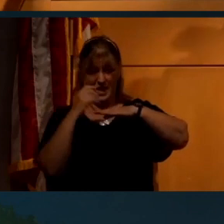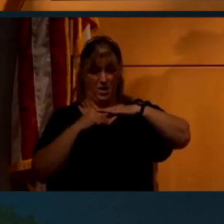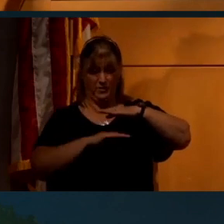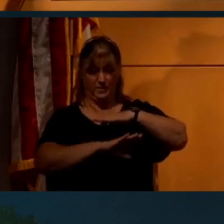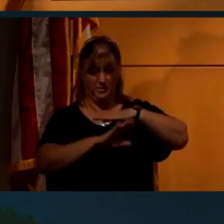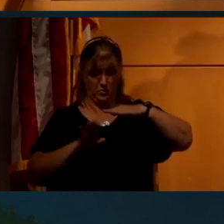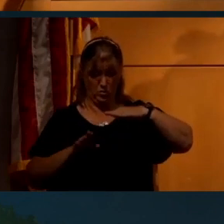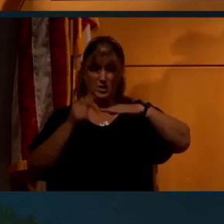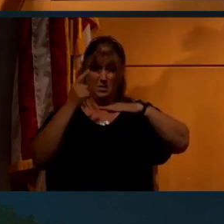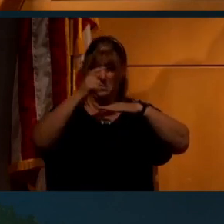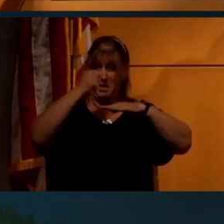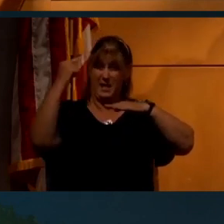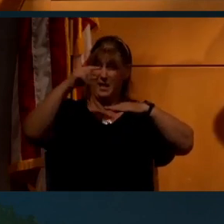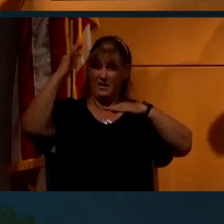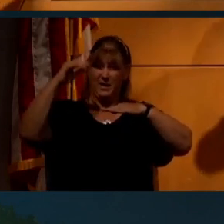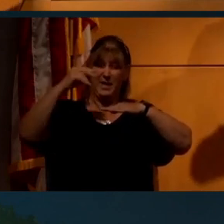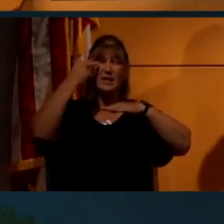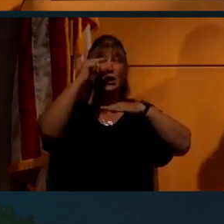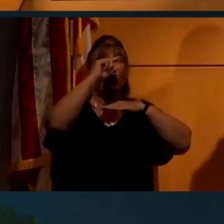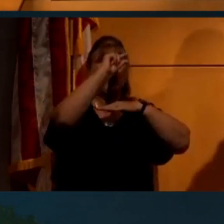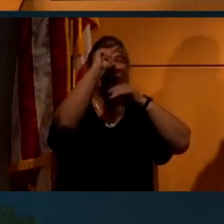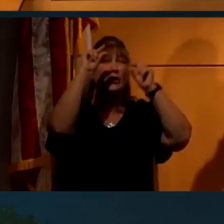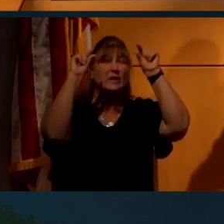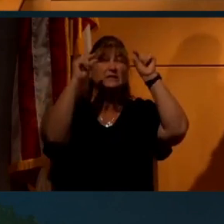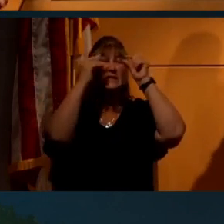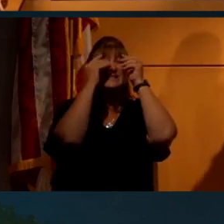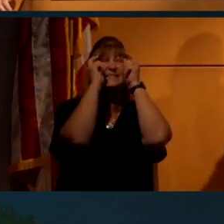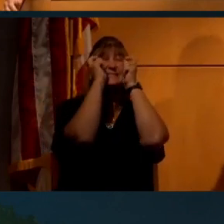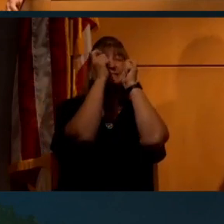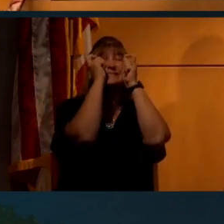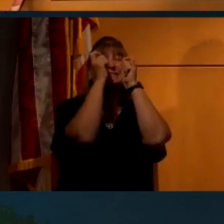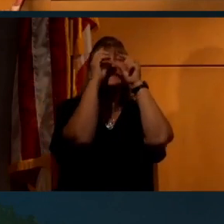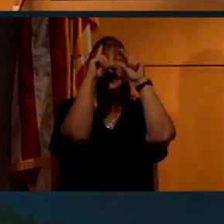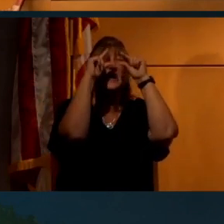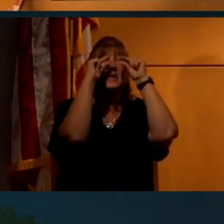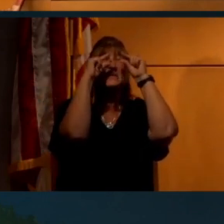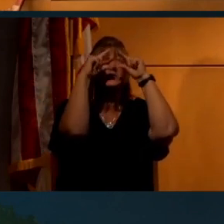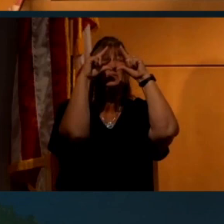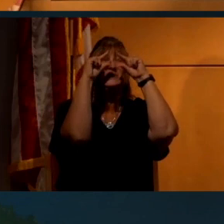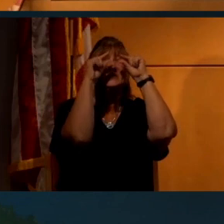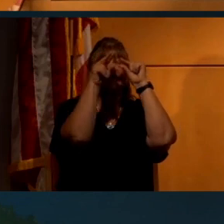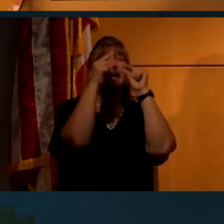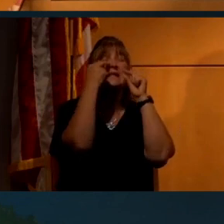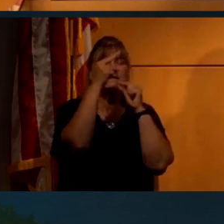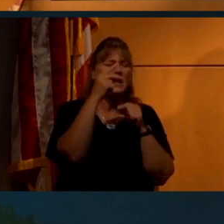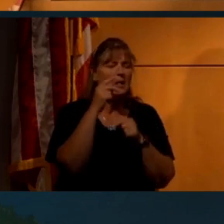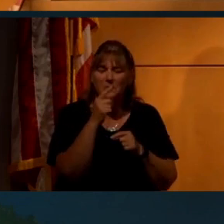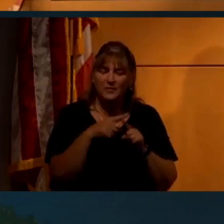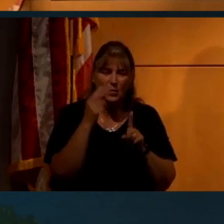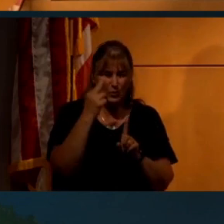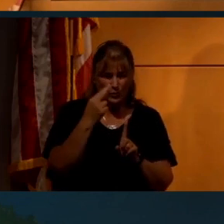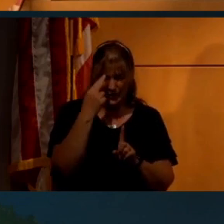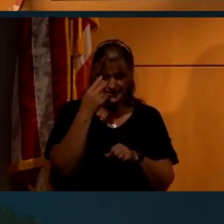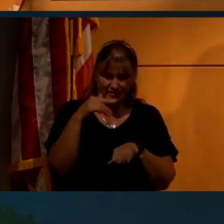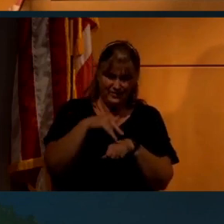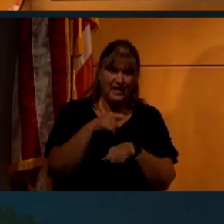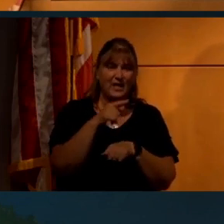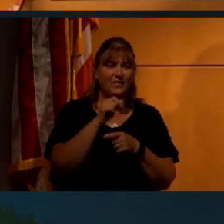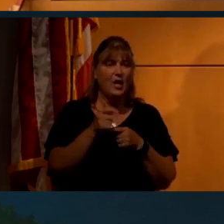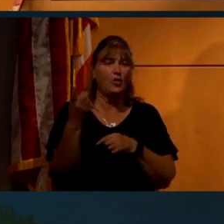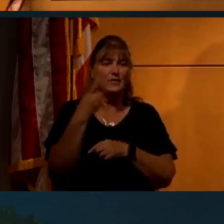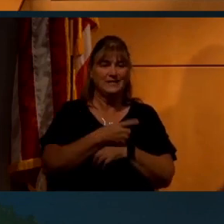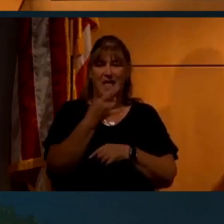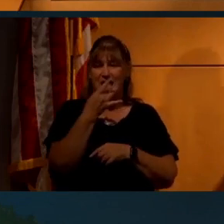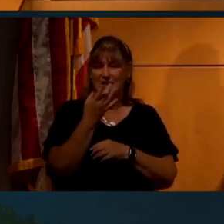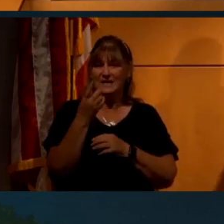sun and looked at a little tiny wedge of the sky and let your eyes adapt for a long time. But the thing is, the astronauts were there on the daylit side of the